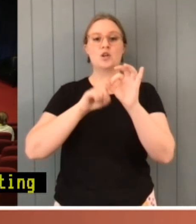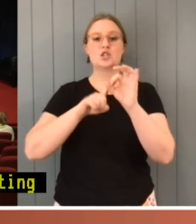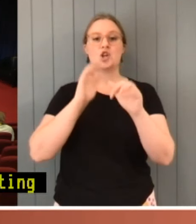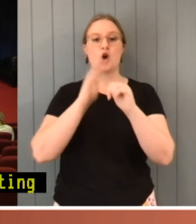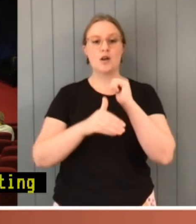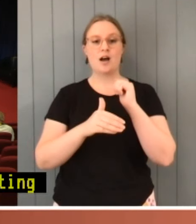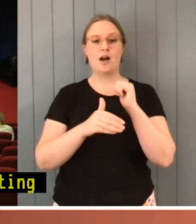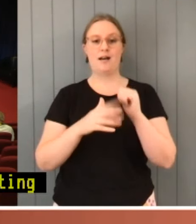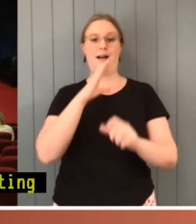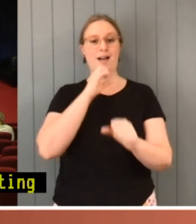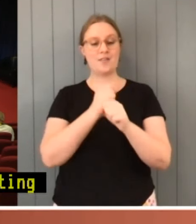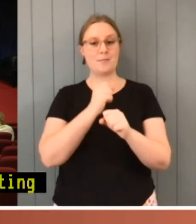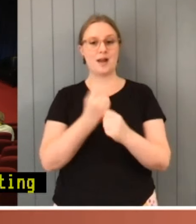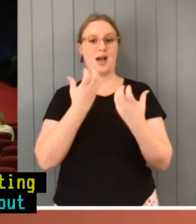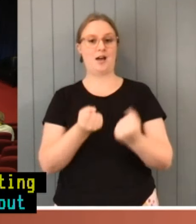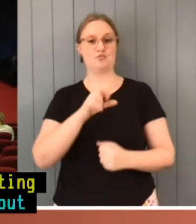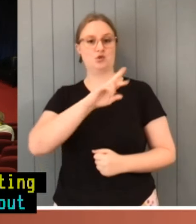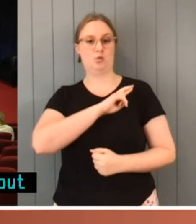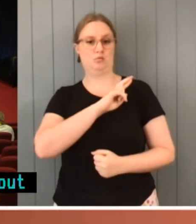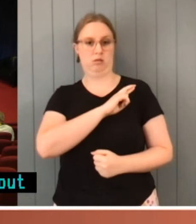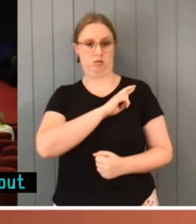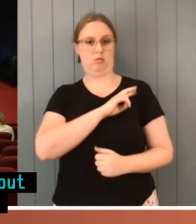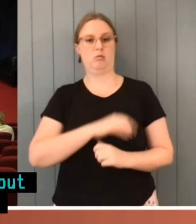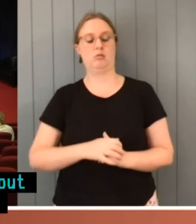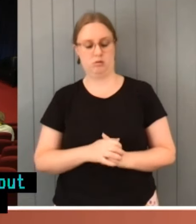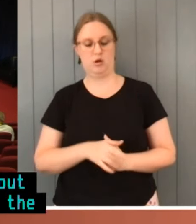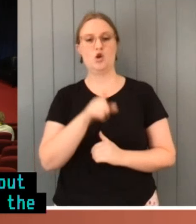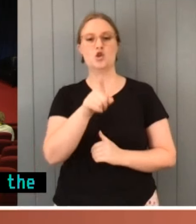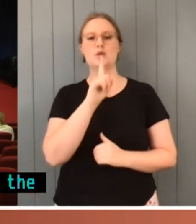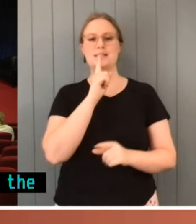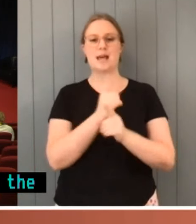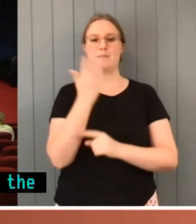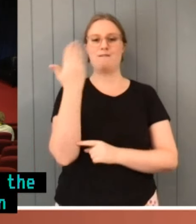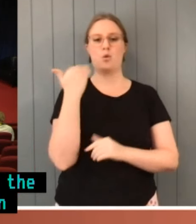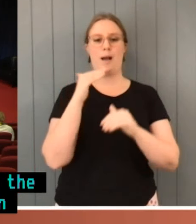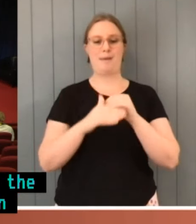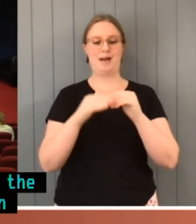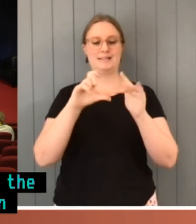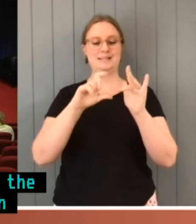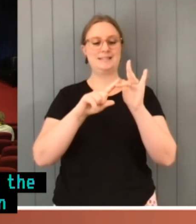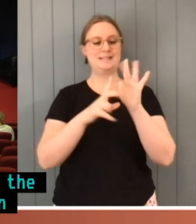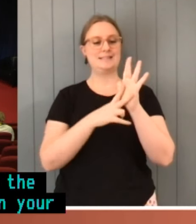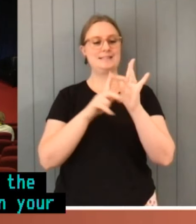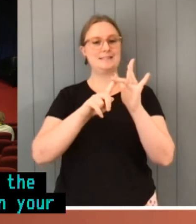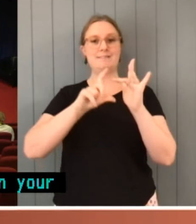the reference you made early in your talk about civics education. How do we